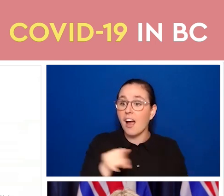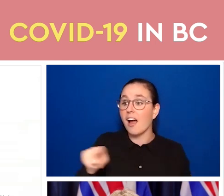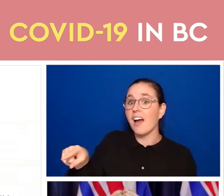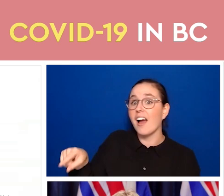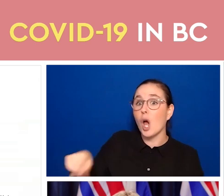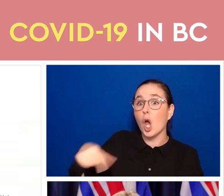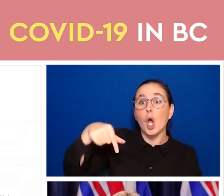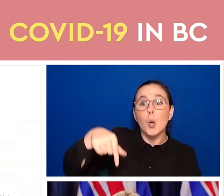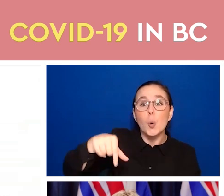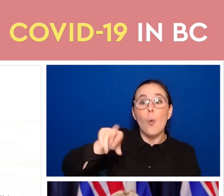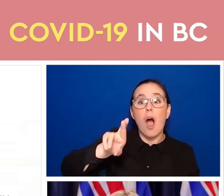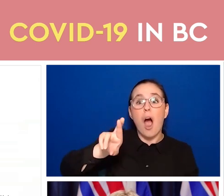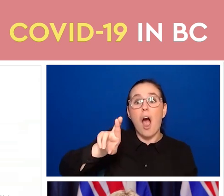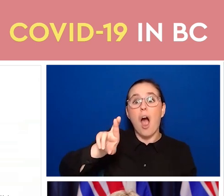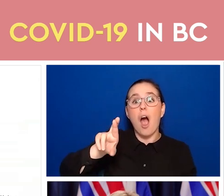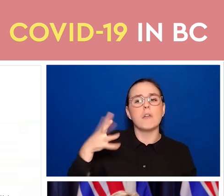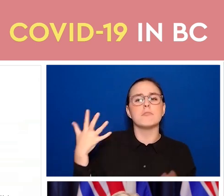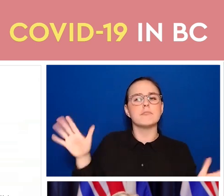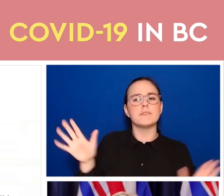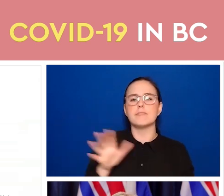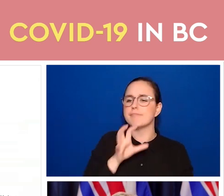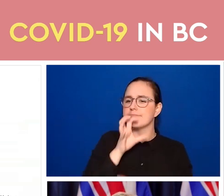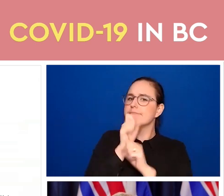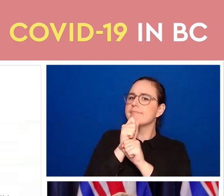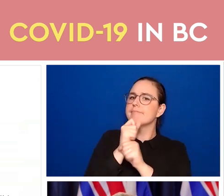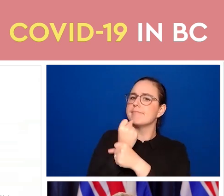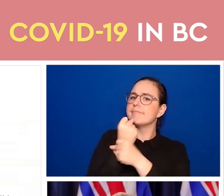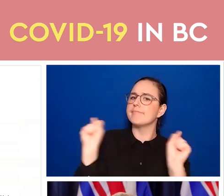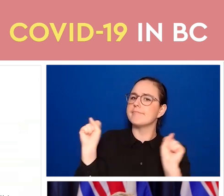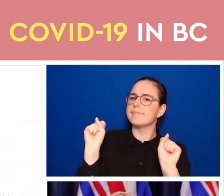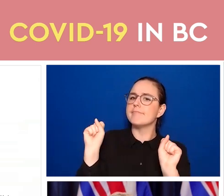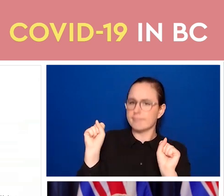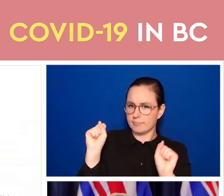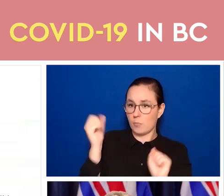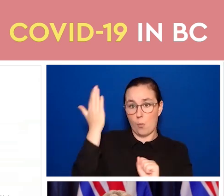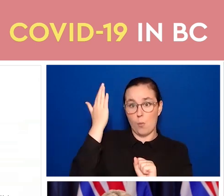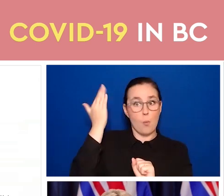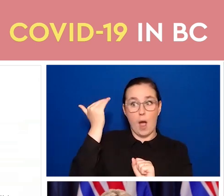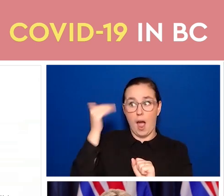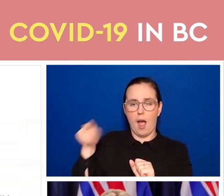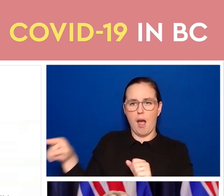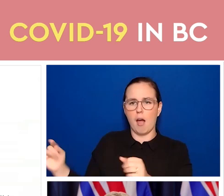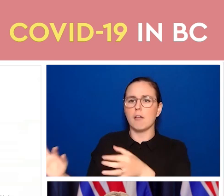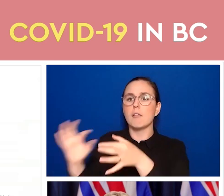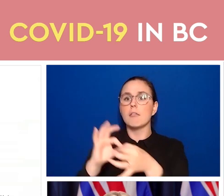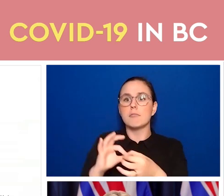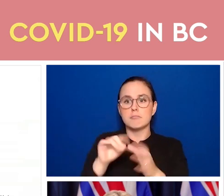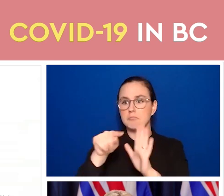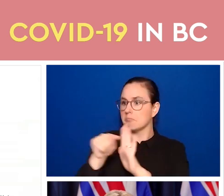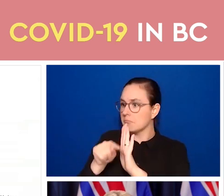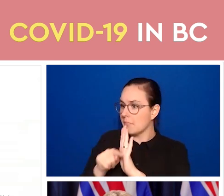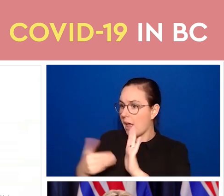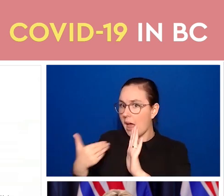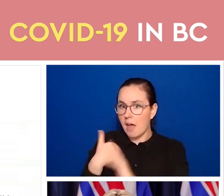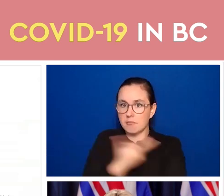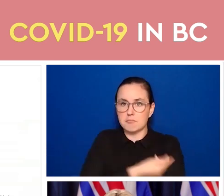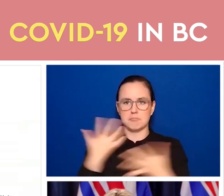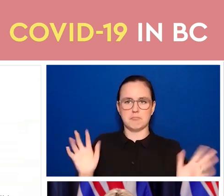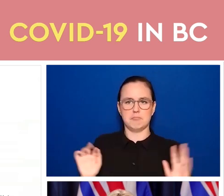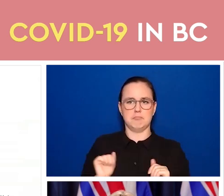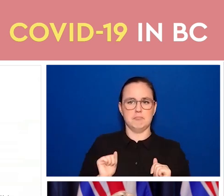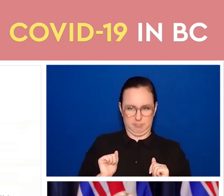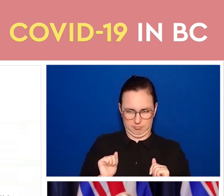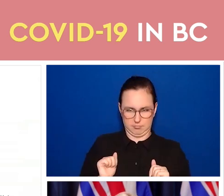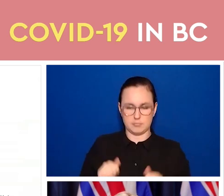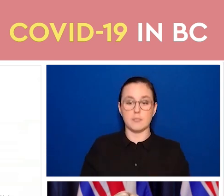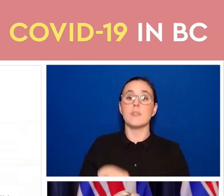related to the information that's stored in our immunization registry. So starting September 27th, the BC vaccine